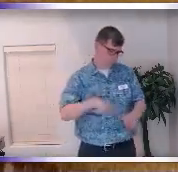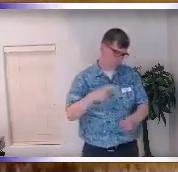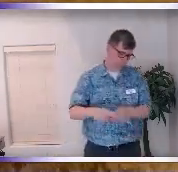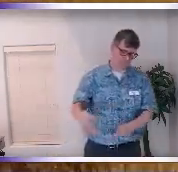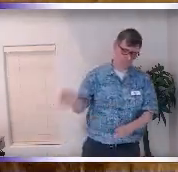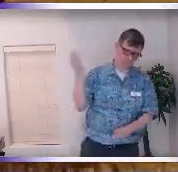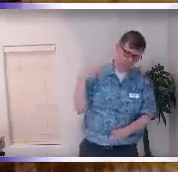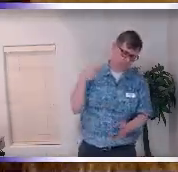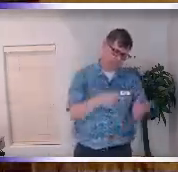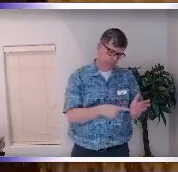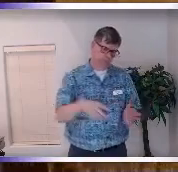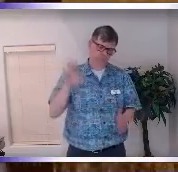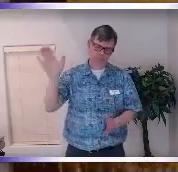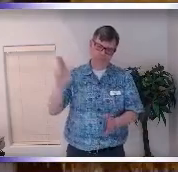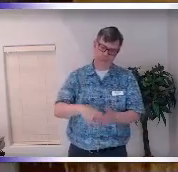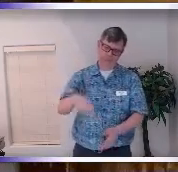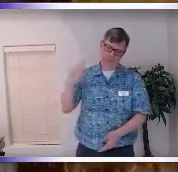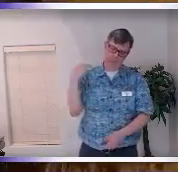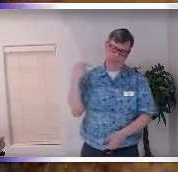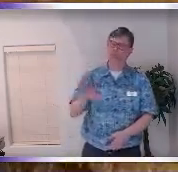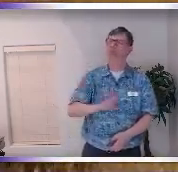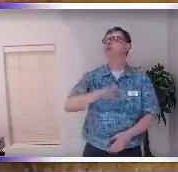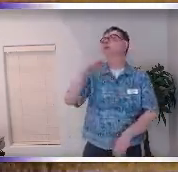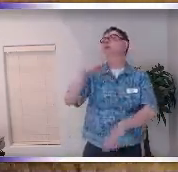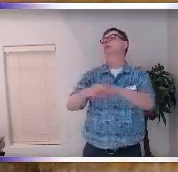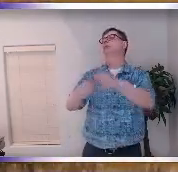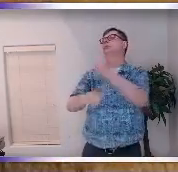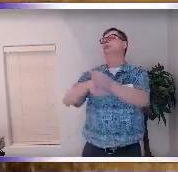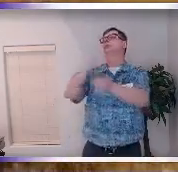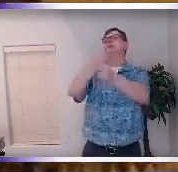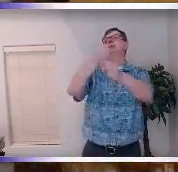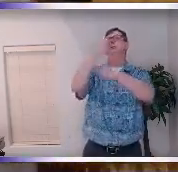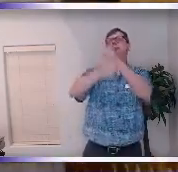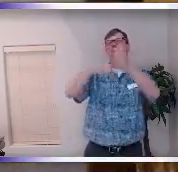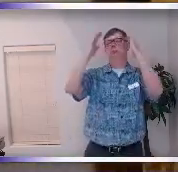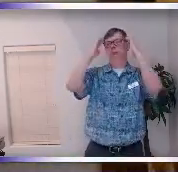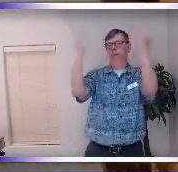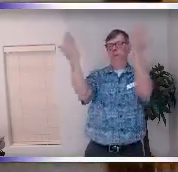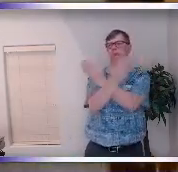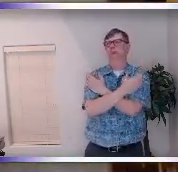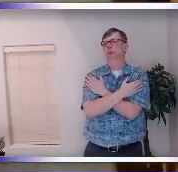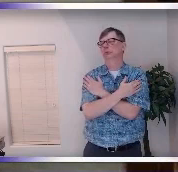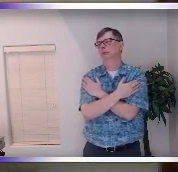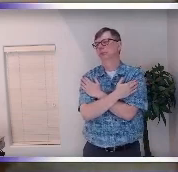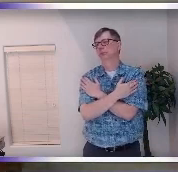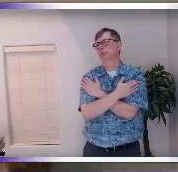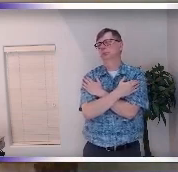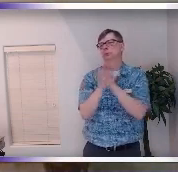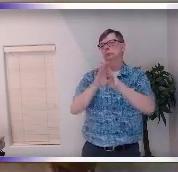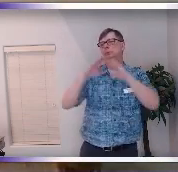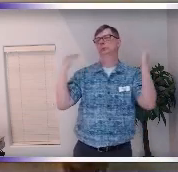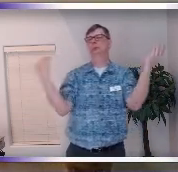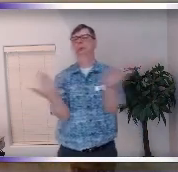that I've been there compassion will arise and we will build a consciousness a beloved soul consciousness in this community